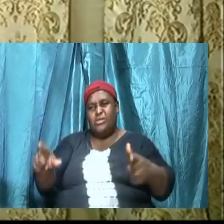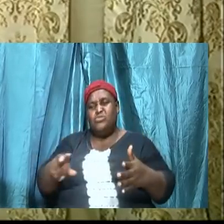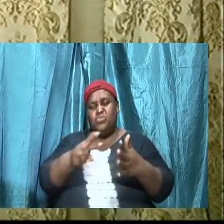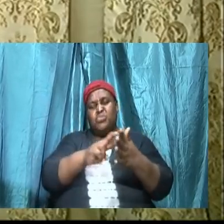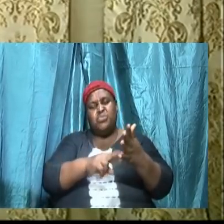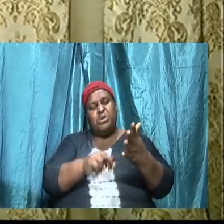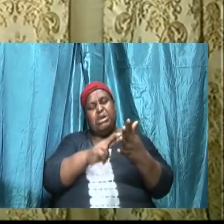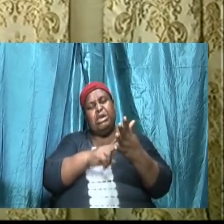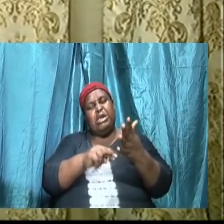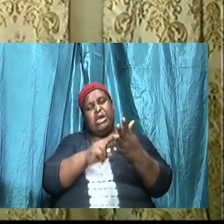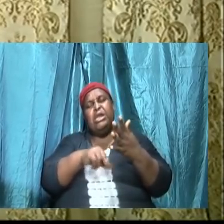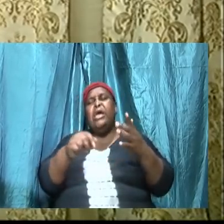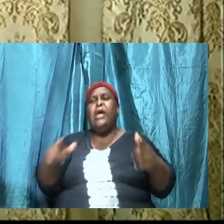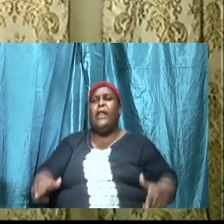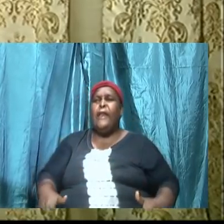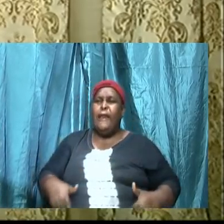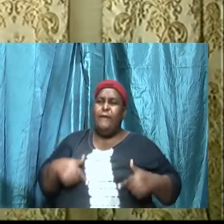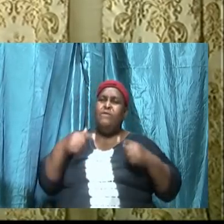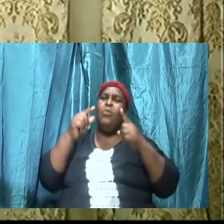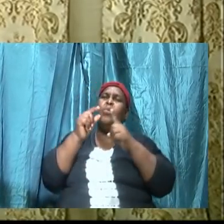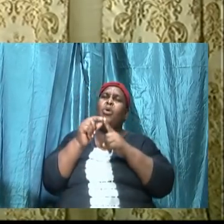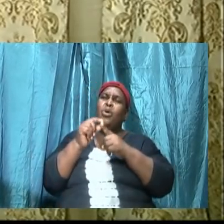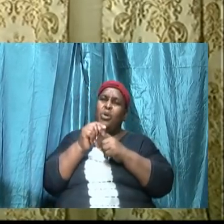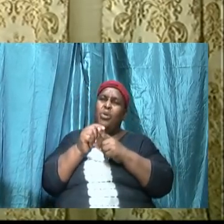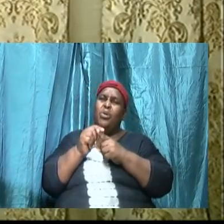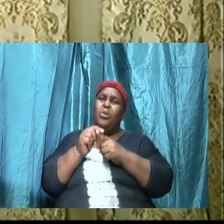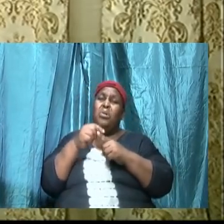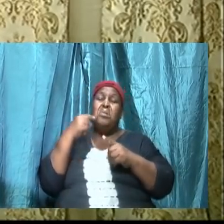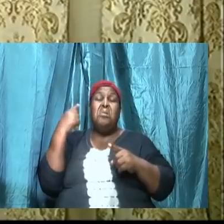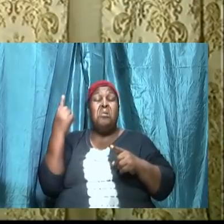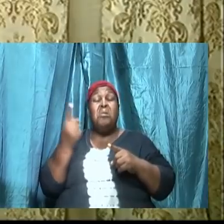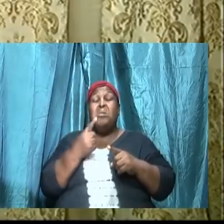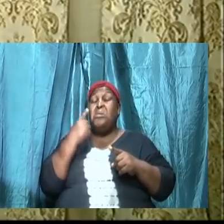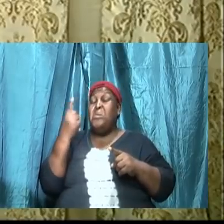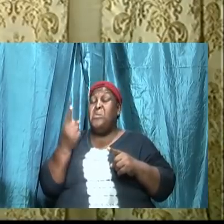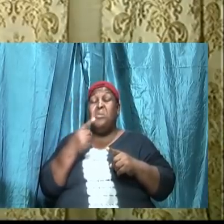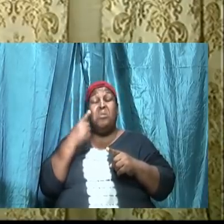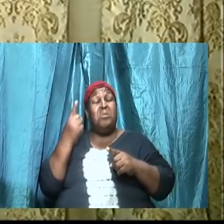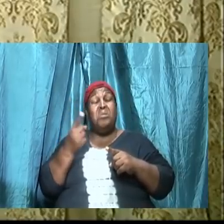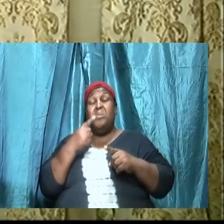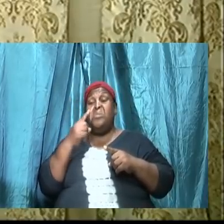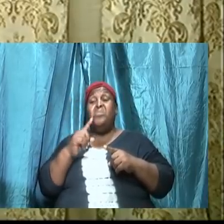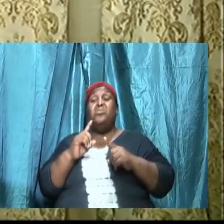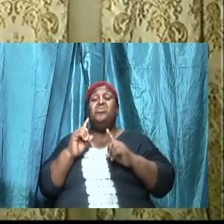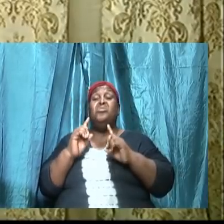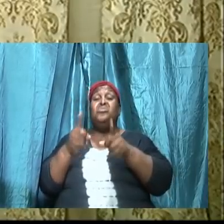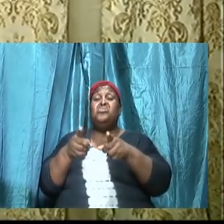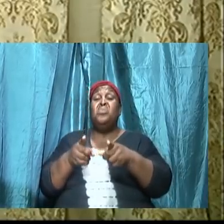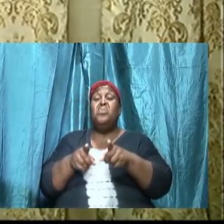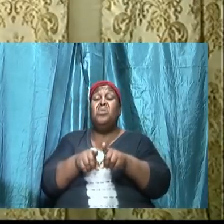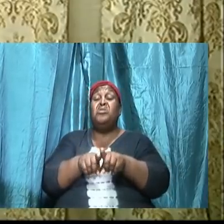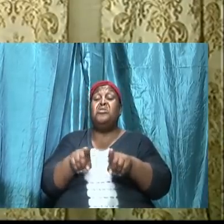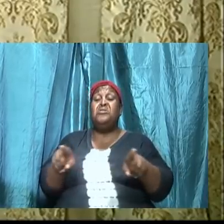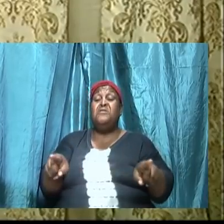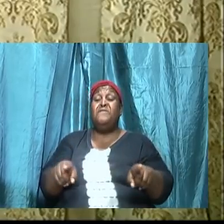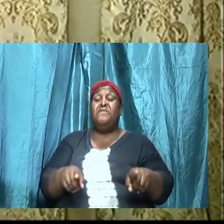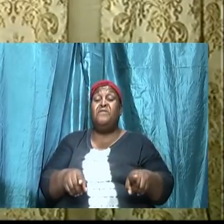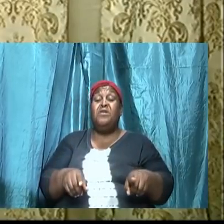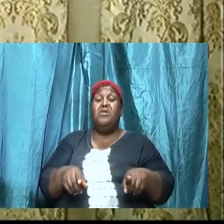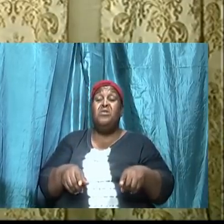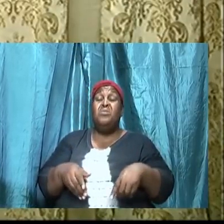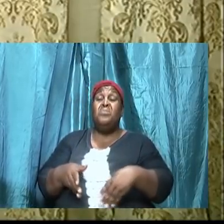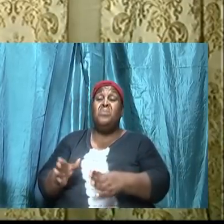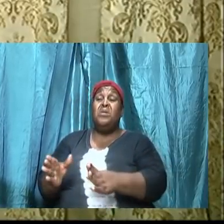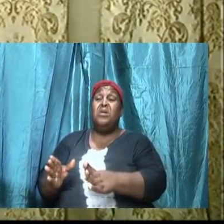we always end up on a path. Because make no mistake about it, we are on a